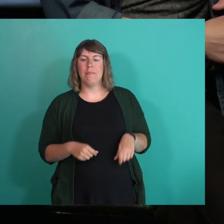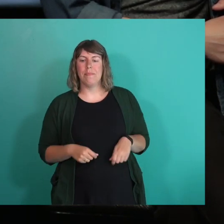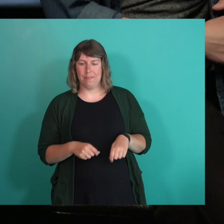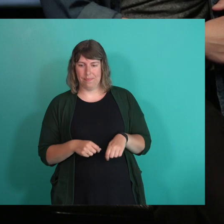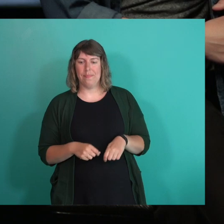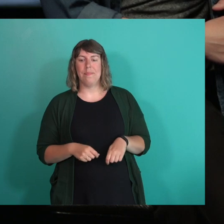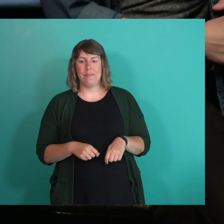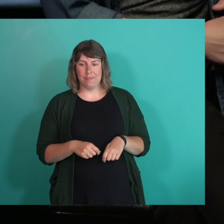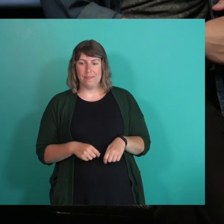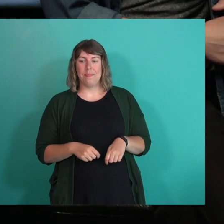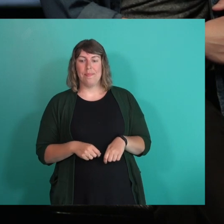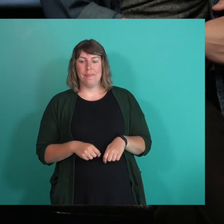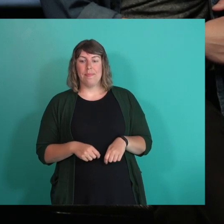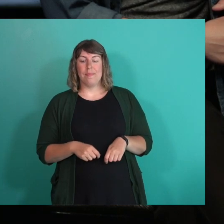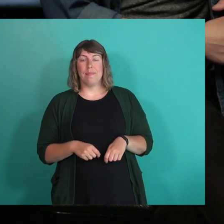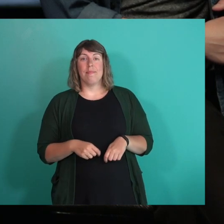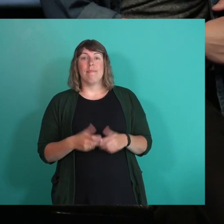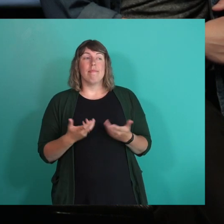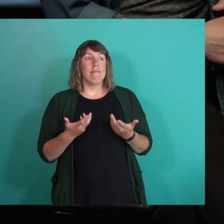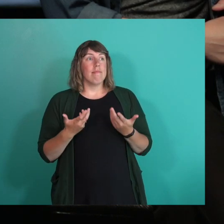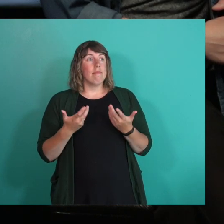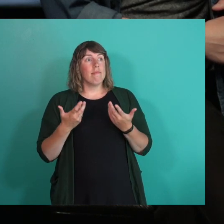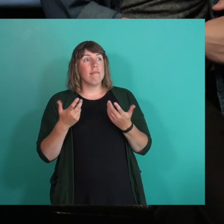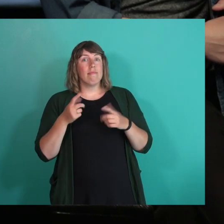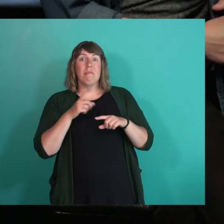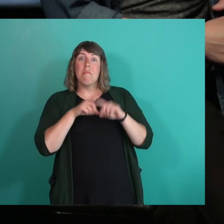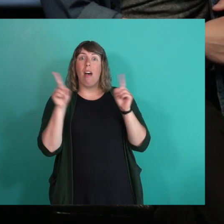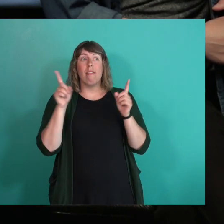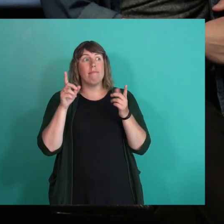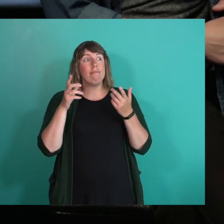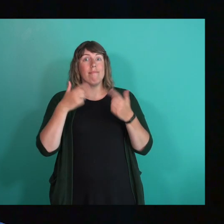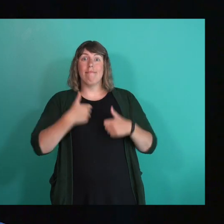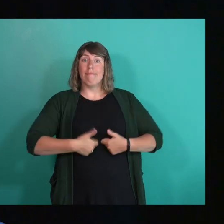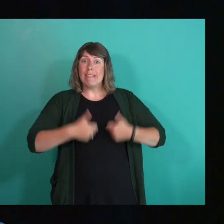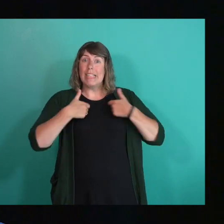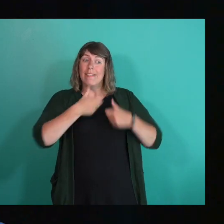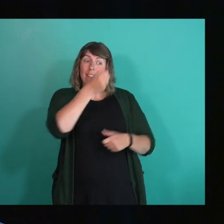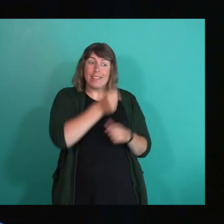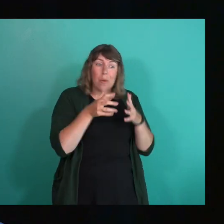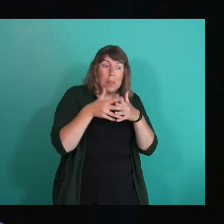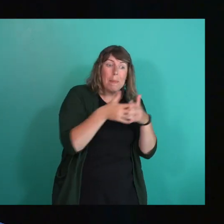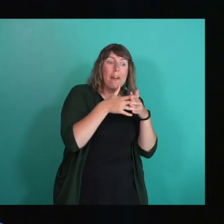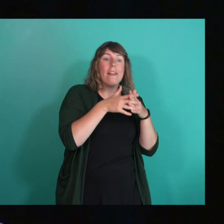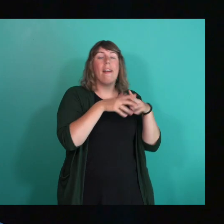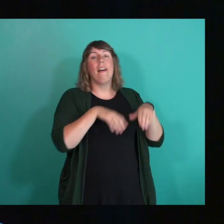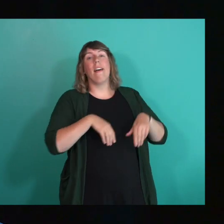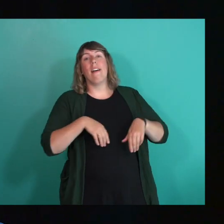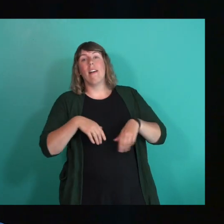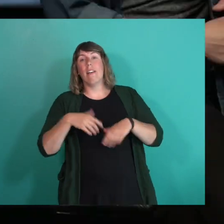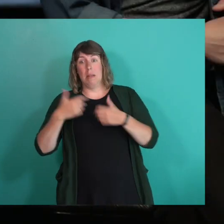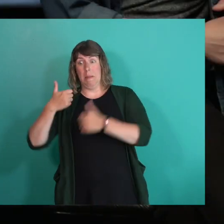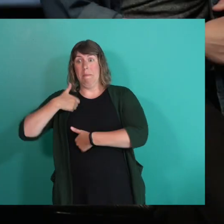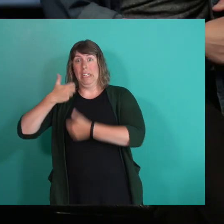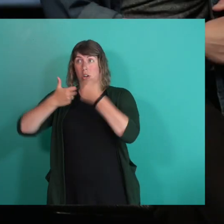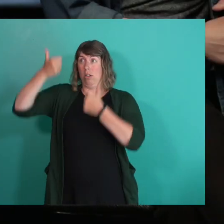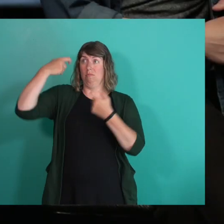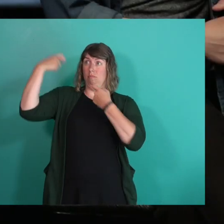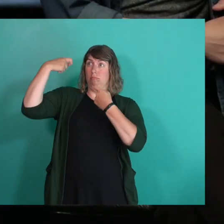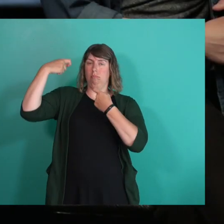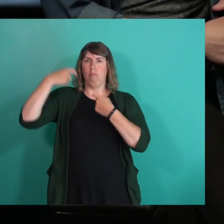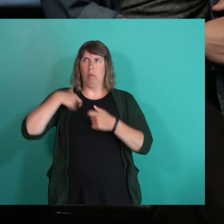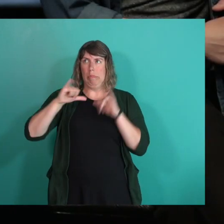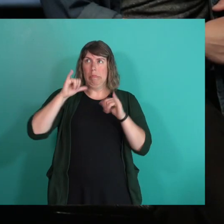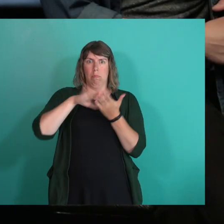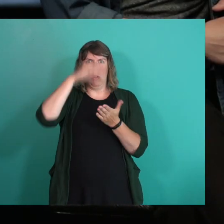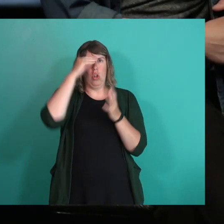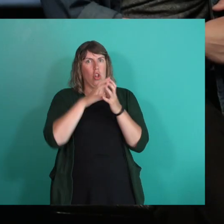But through force of circumstances, having lived in, in South America and worked under military dictatorship, I had learned a lot